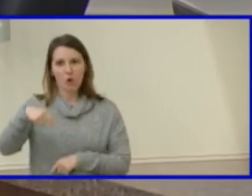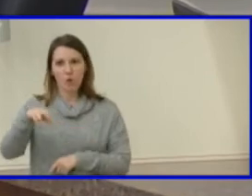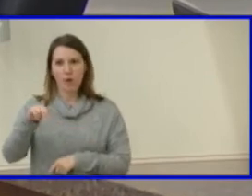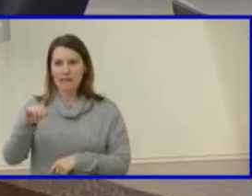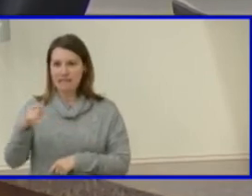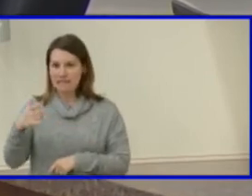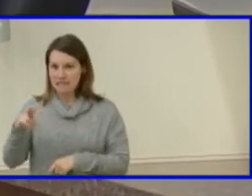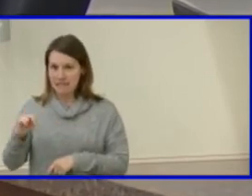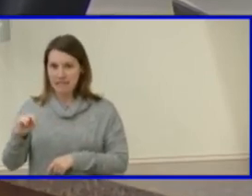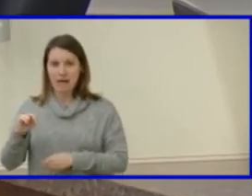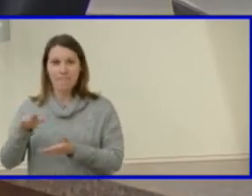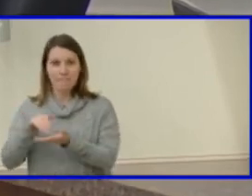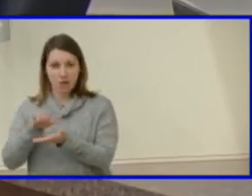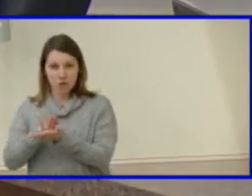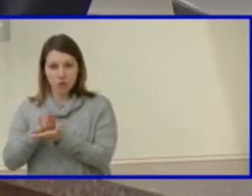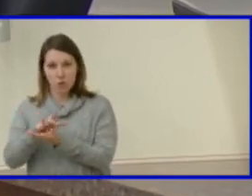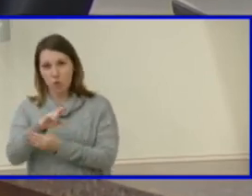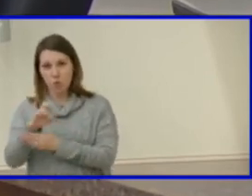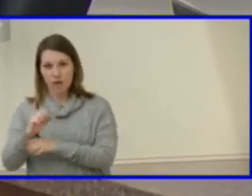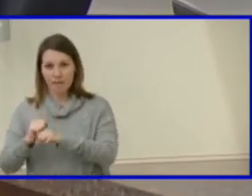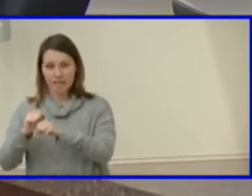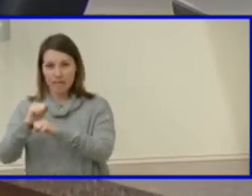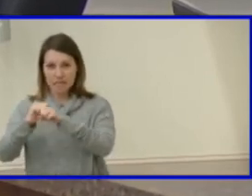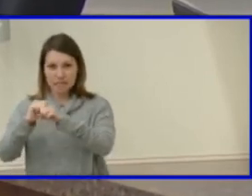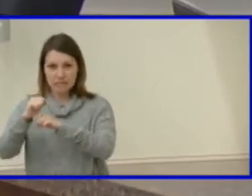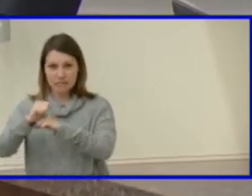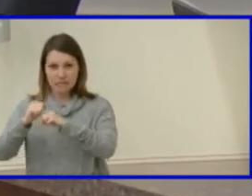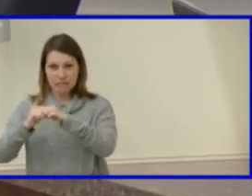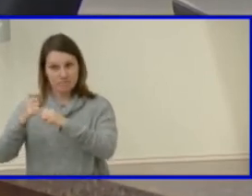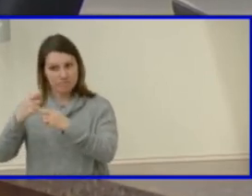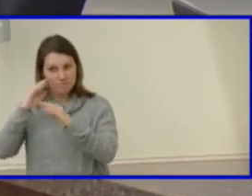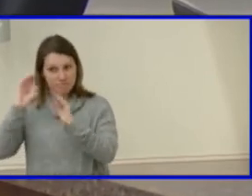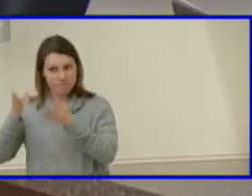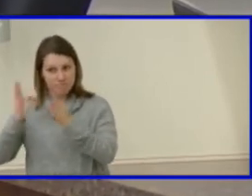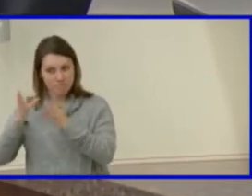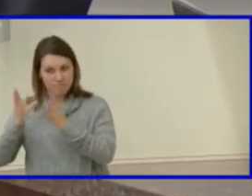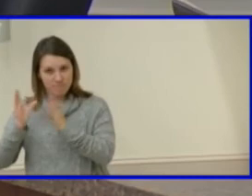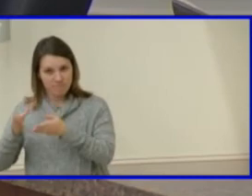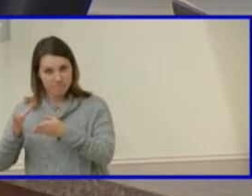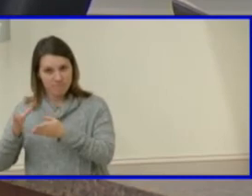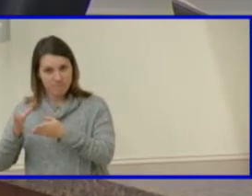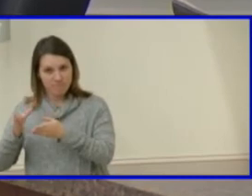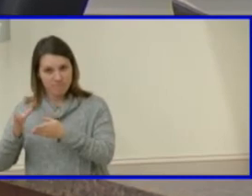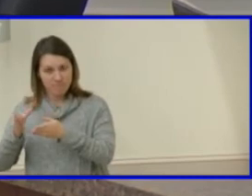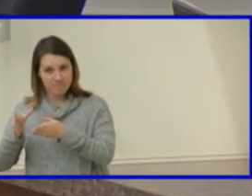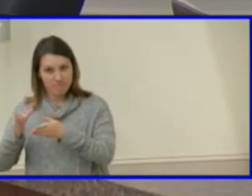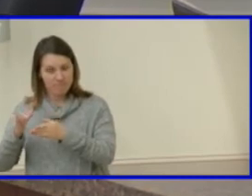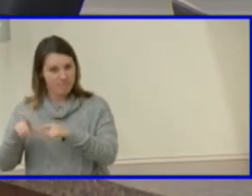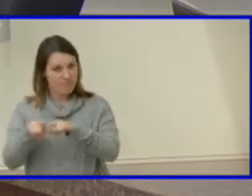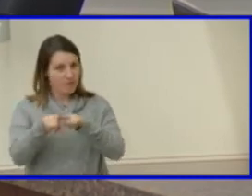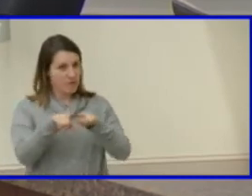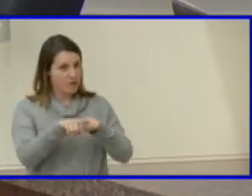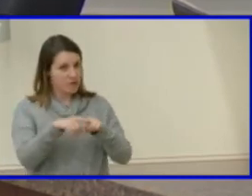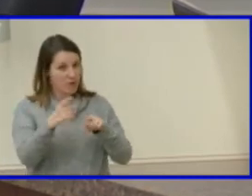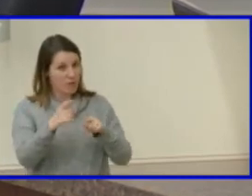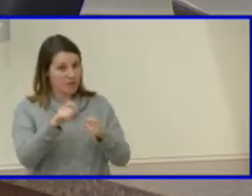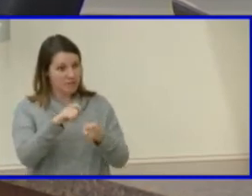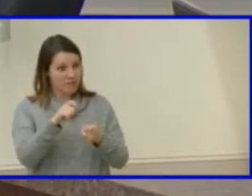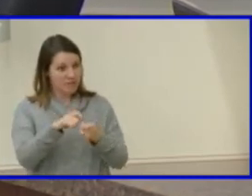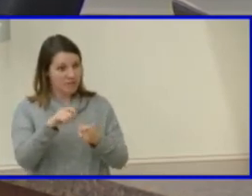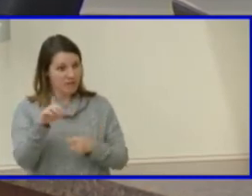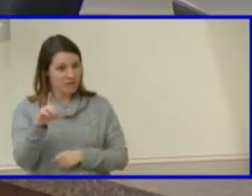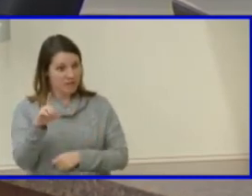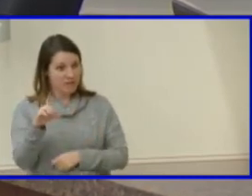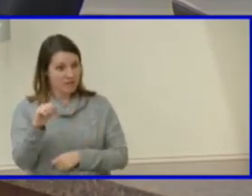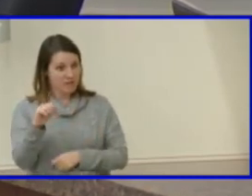in our sites and uh um although jackson davis isn't in my district it's pretty close to my district and i'm looking forward